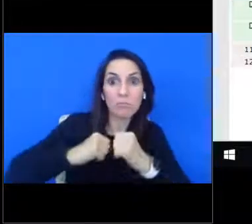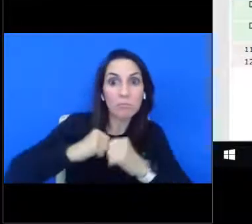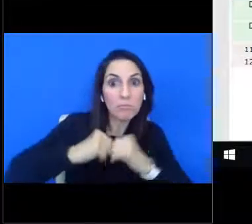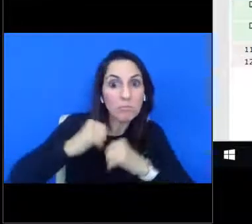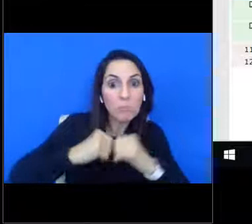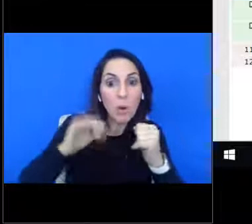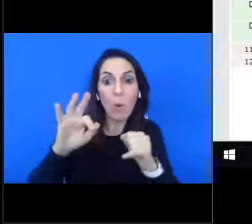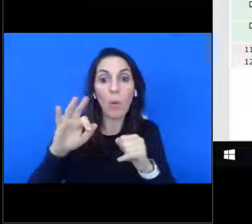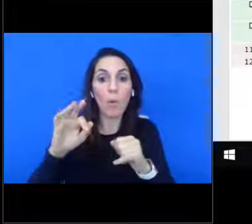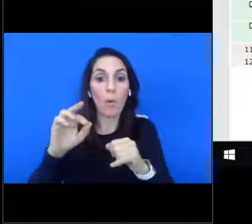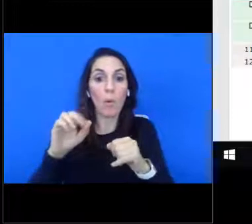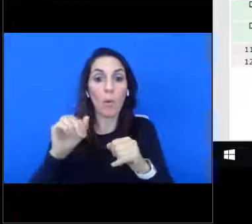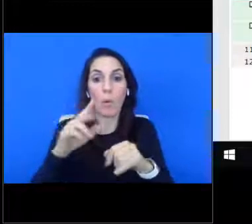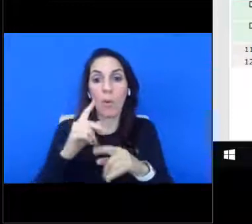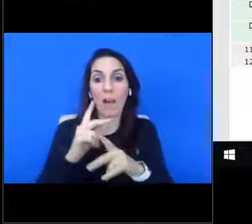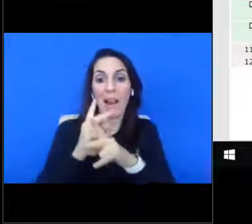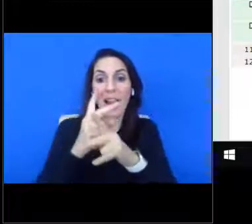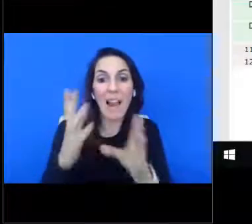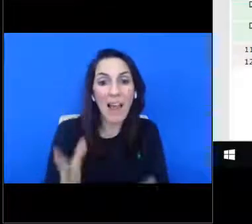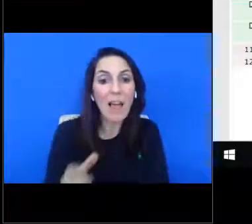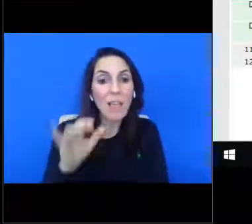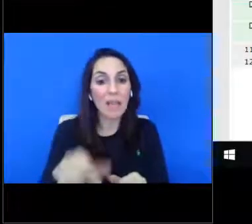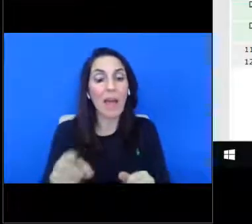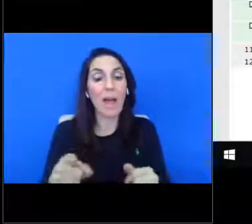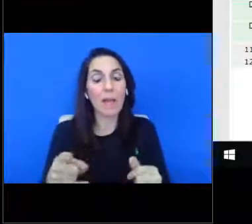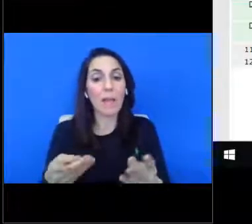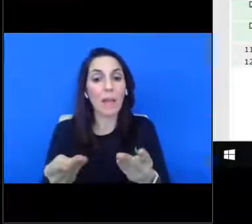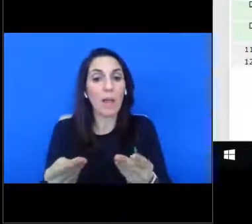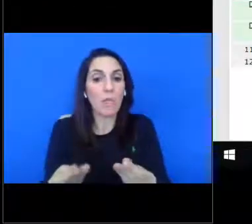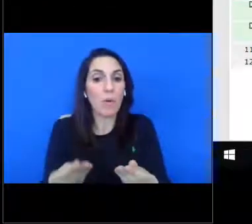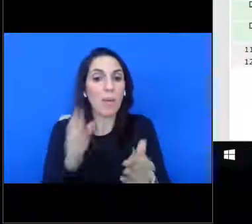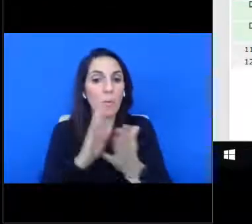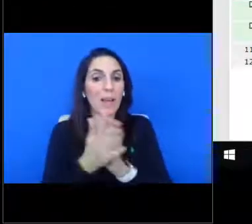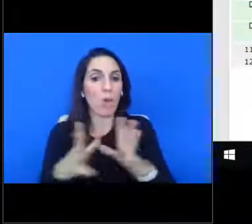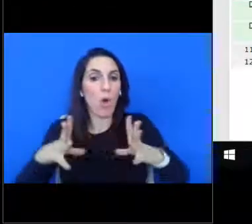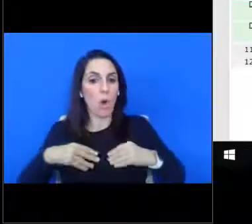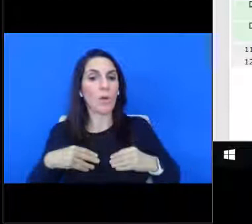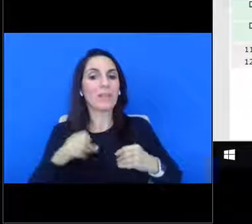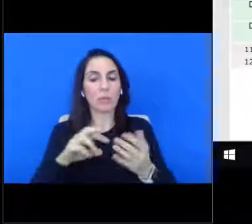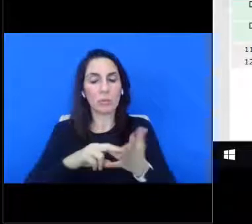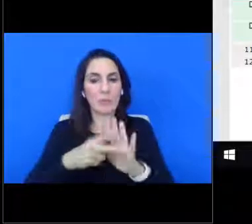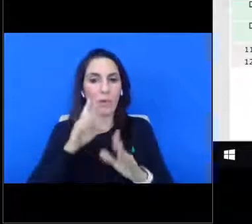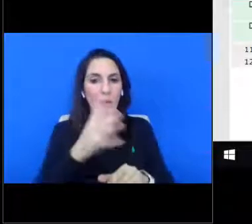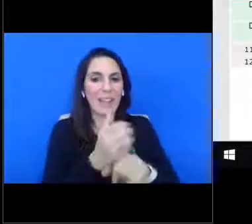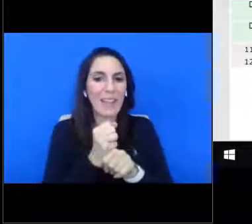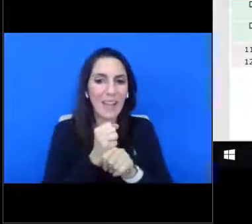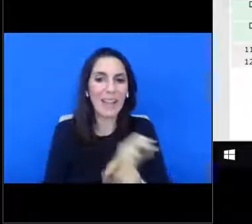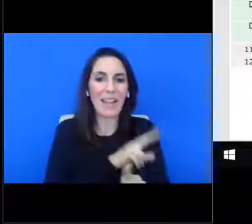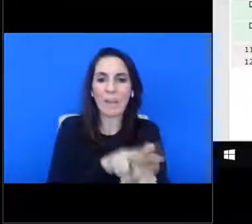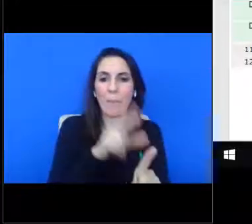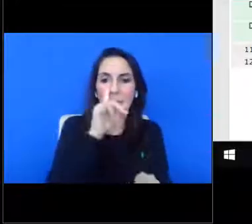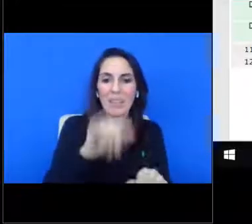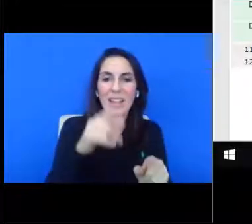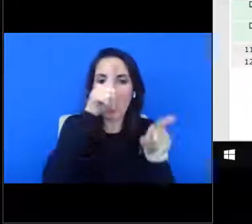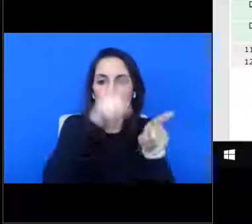lender, um, takes possession of the property becomes owner of the property, then they will have the option to, um, receive assignment of this agreement, at which point